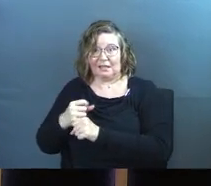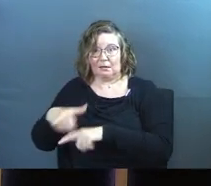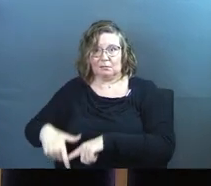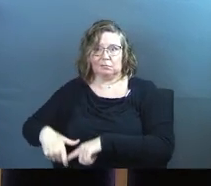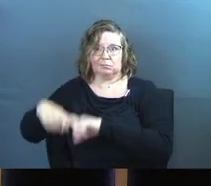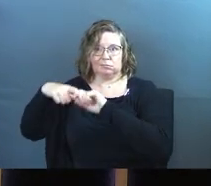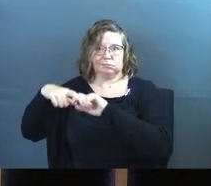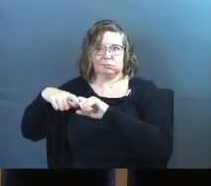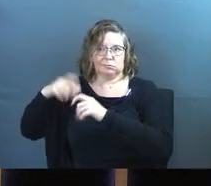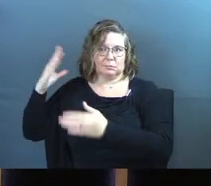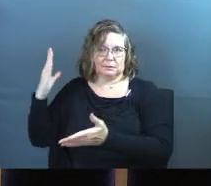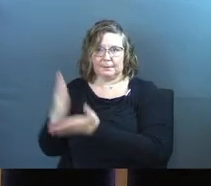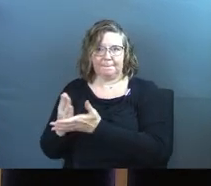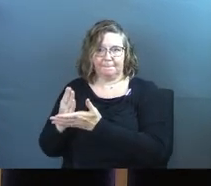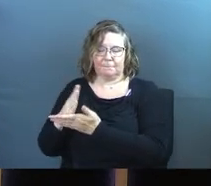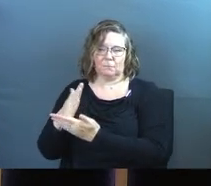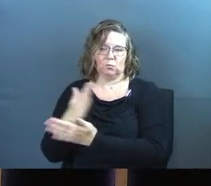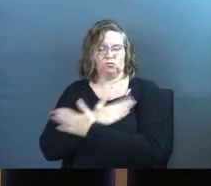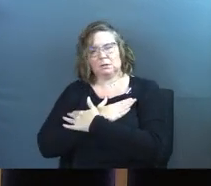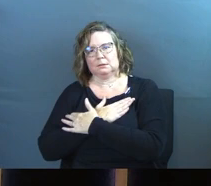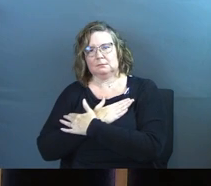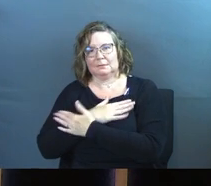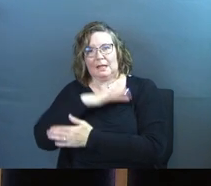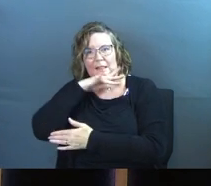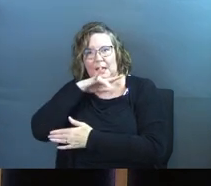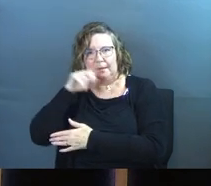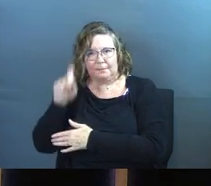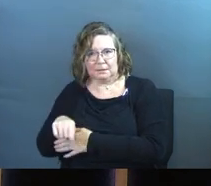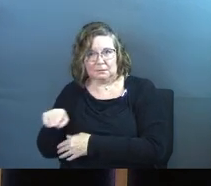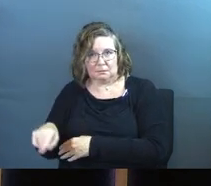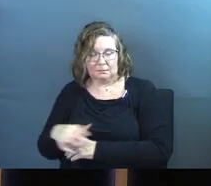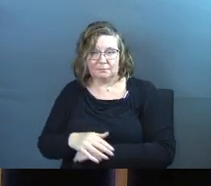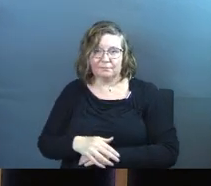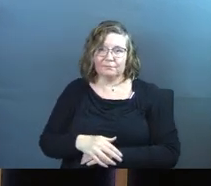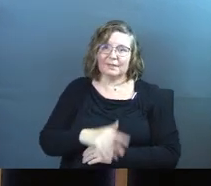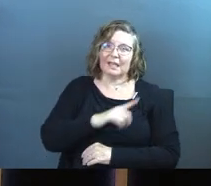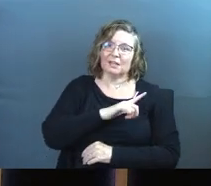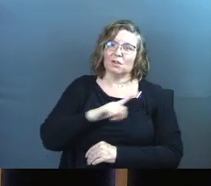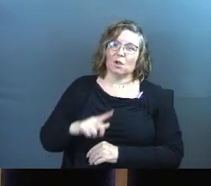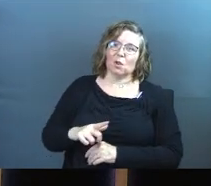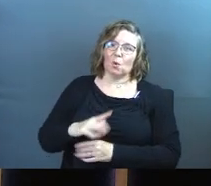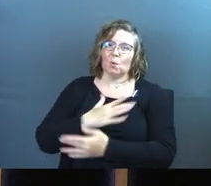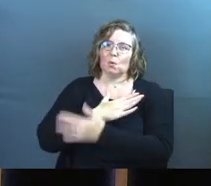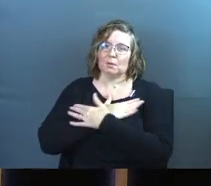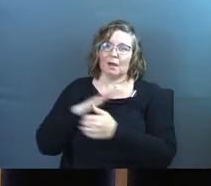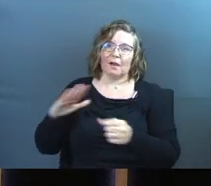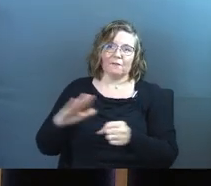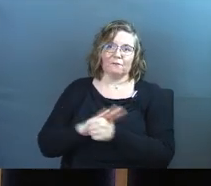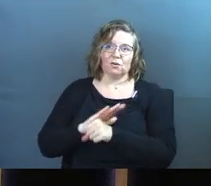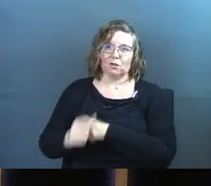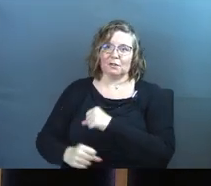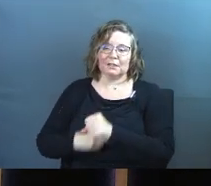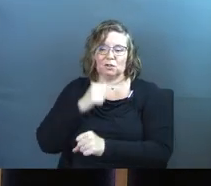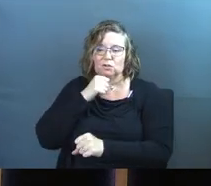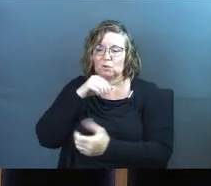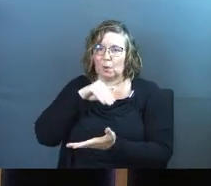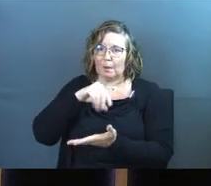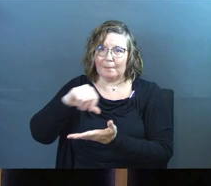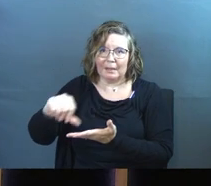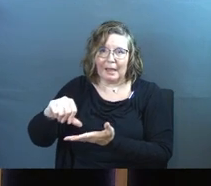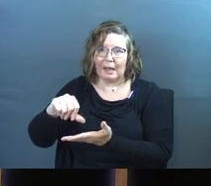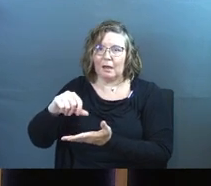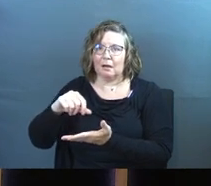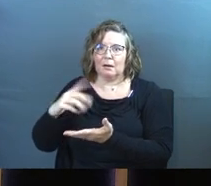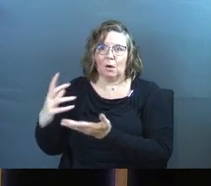complete rest. It is the Lord's sabbath, an entire year. Do not plant your